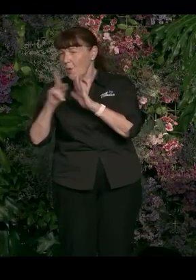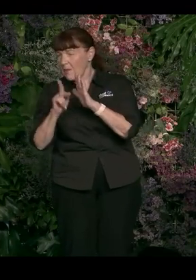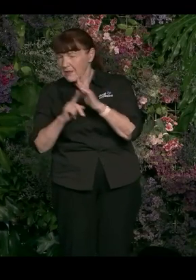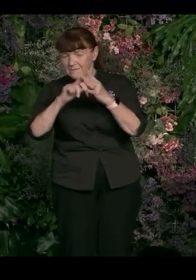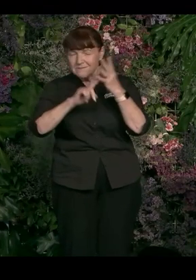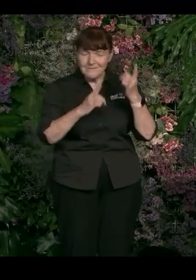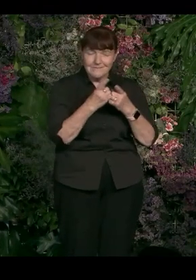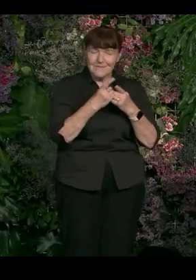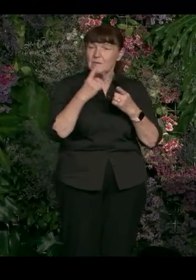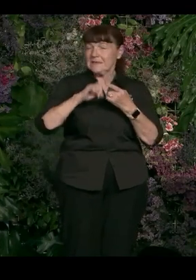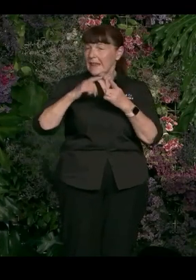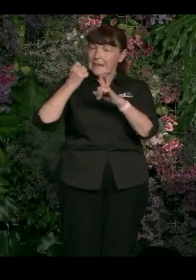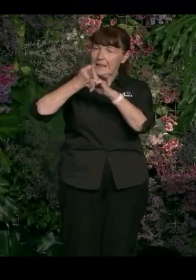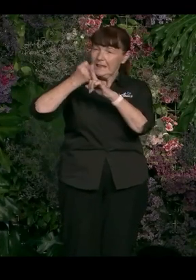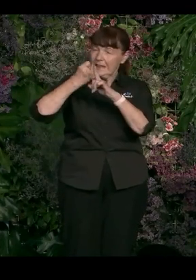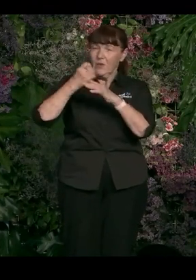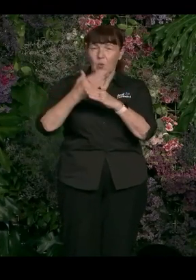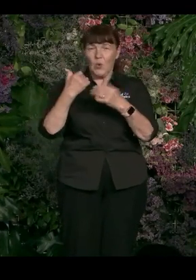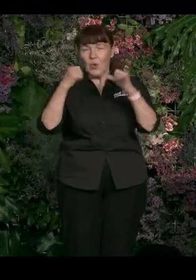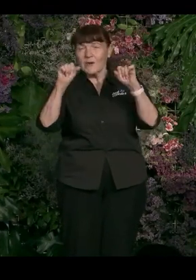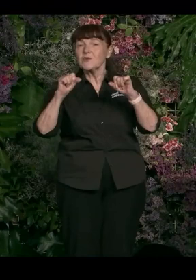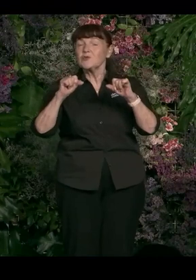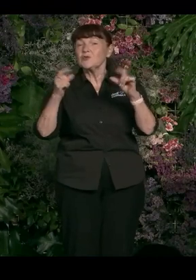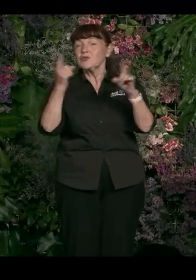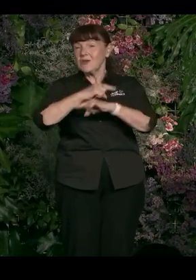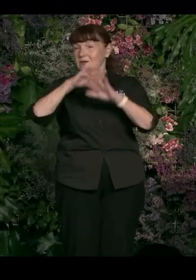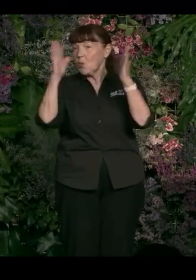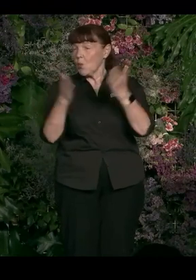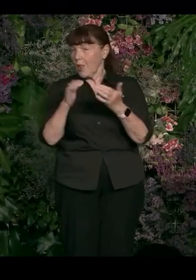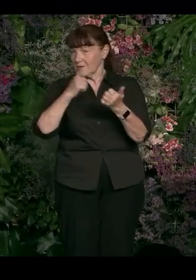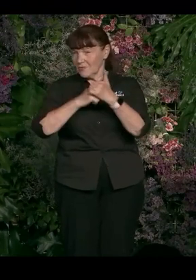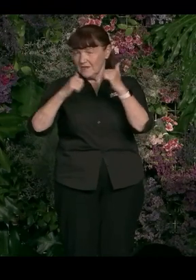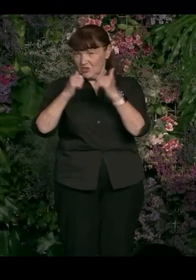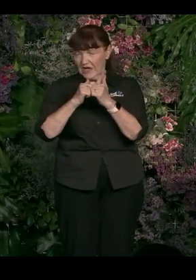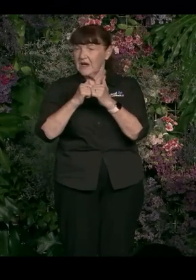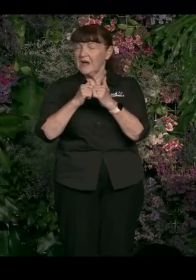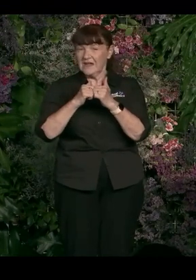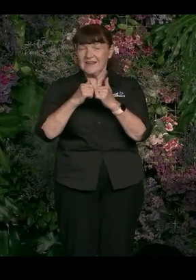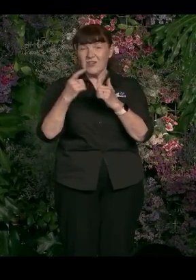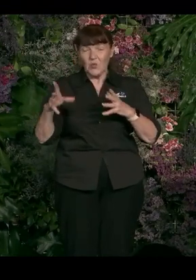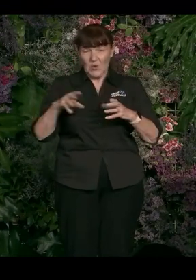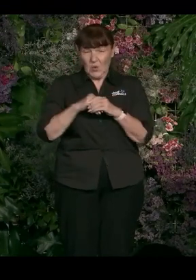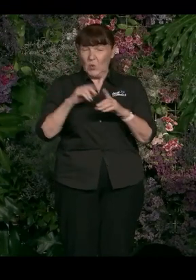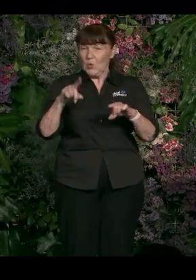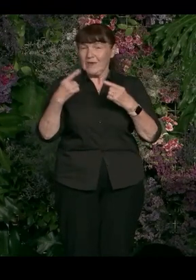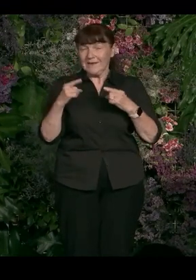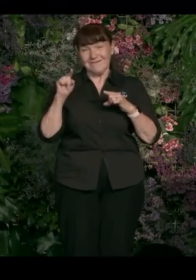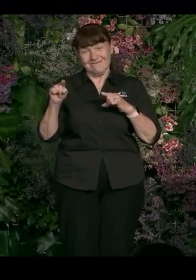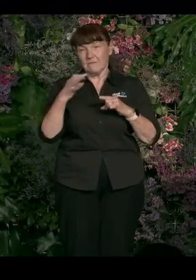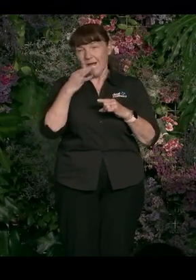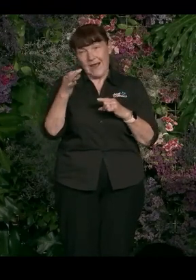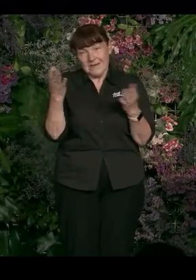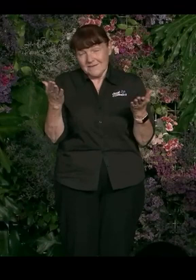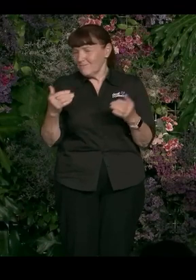to change. We still have so much work to do to change the structures of the world and the world meeting business to include us. so that would be my ask.